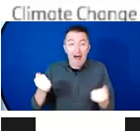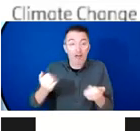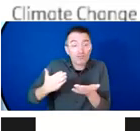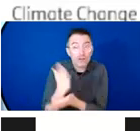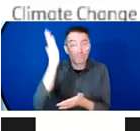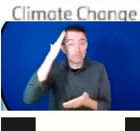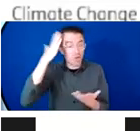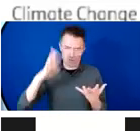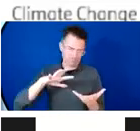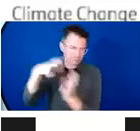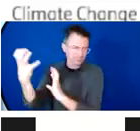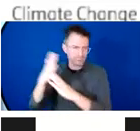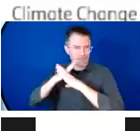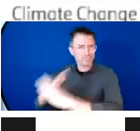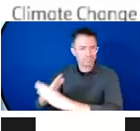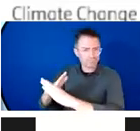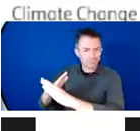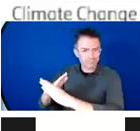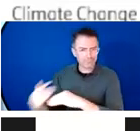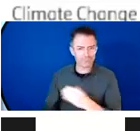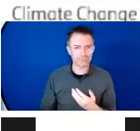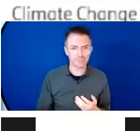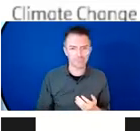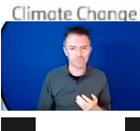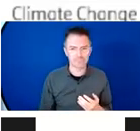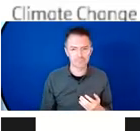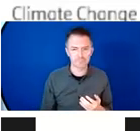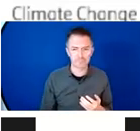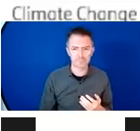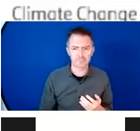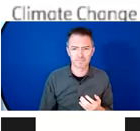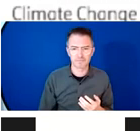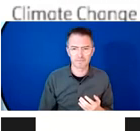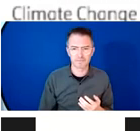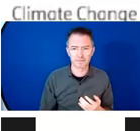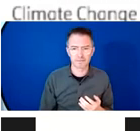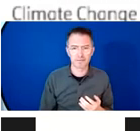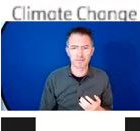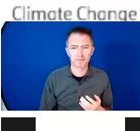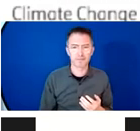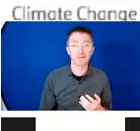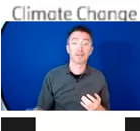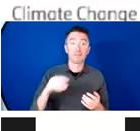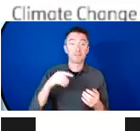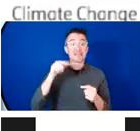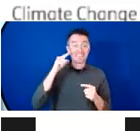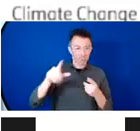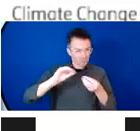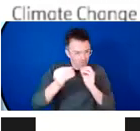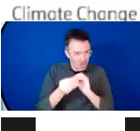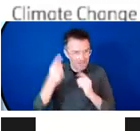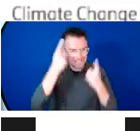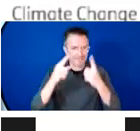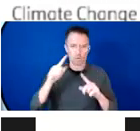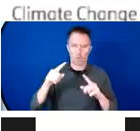society. And there is significant evidence that climate change is linked to increases in gender-based violence and child